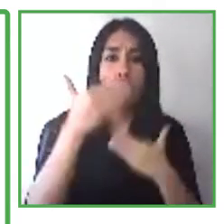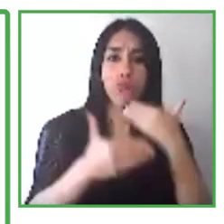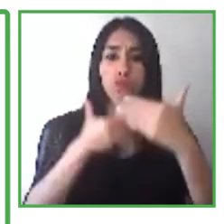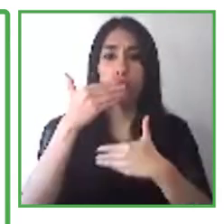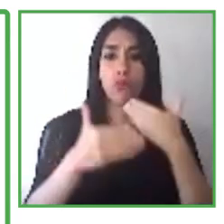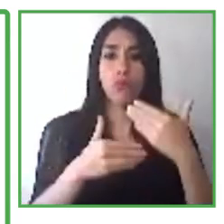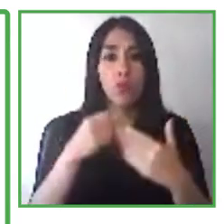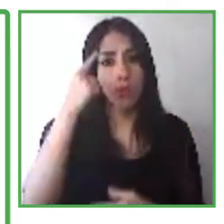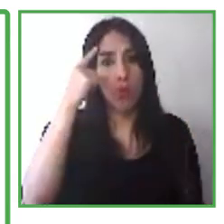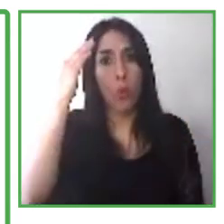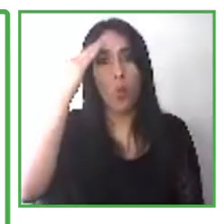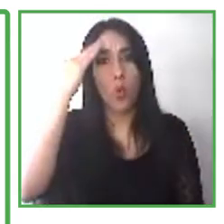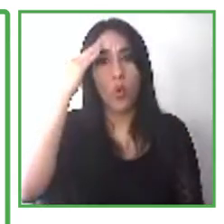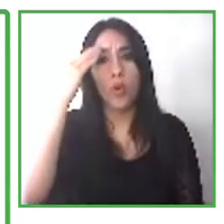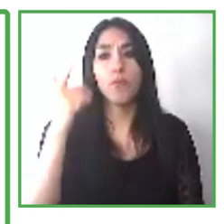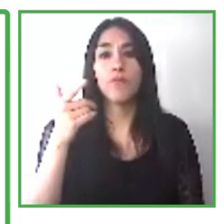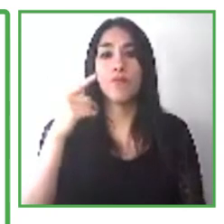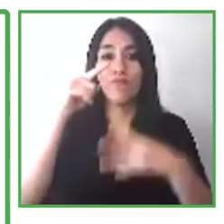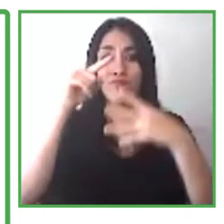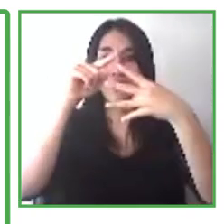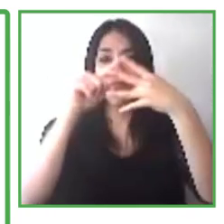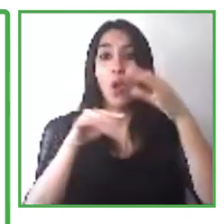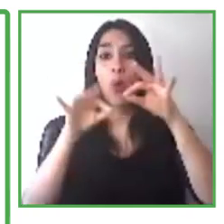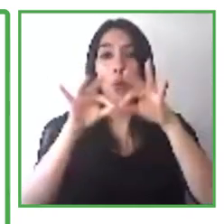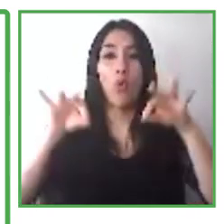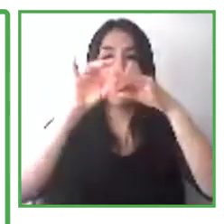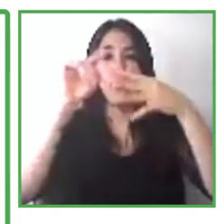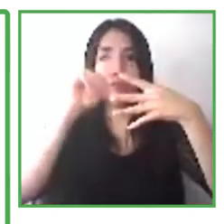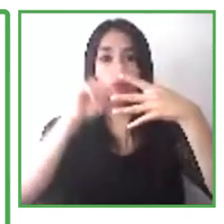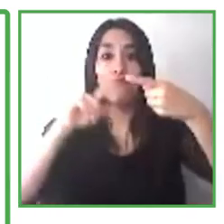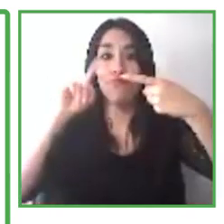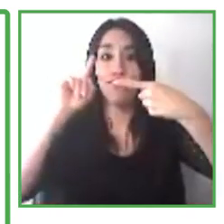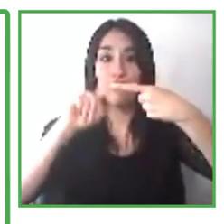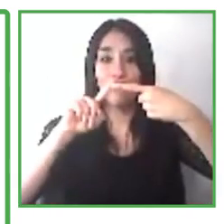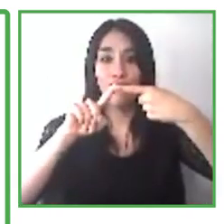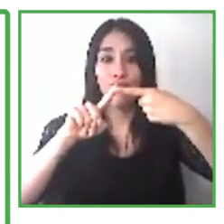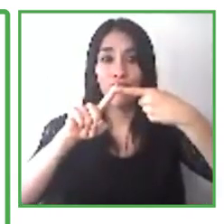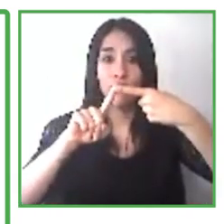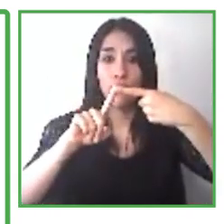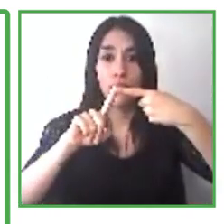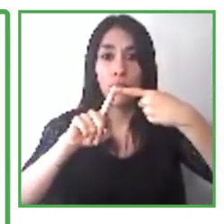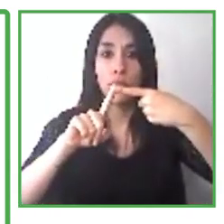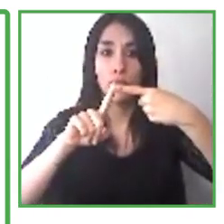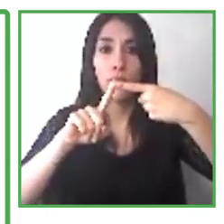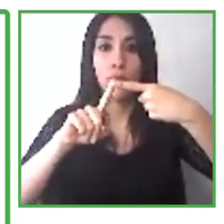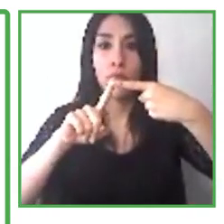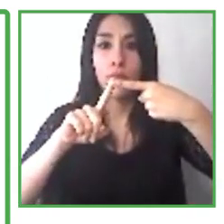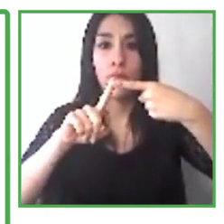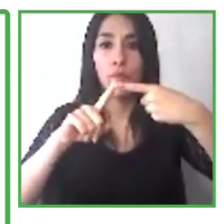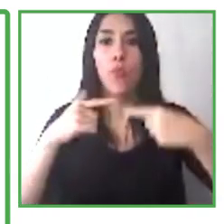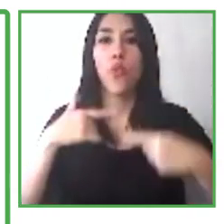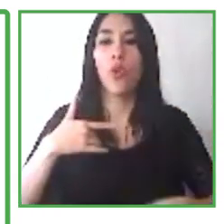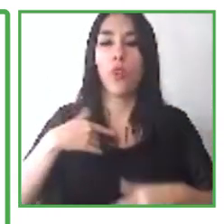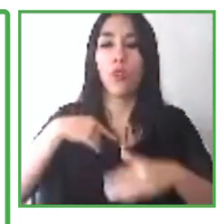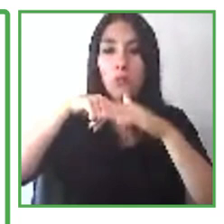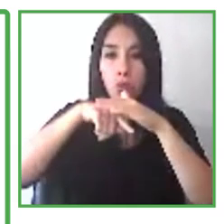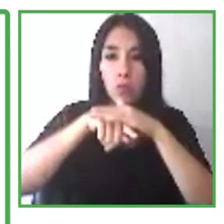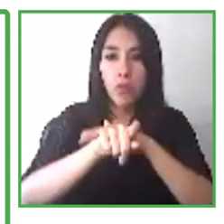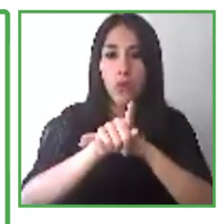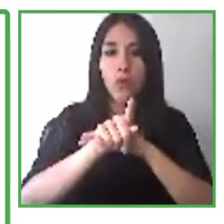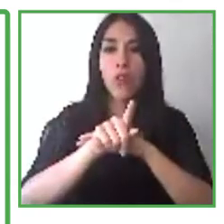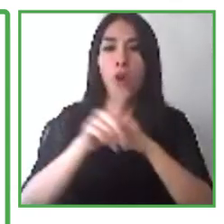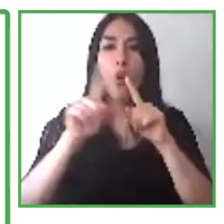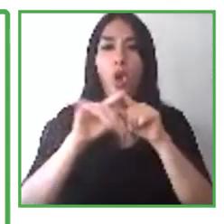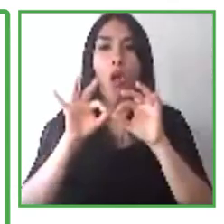we aim to provide comprehensive, accessible and free training in digital, technical and life skills. Technical